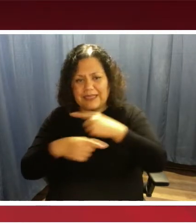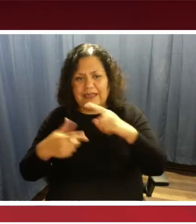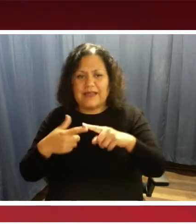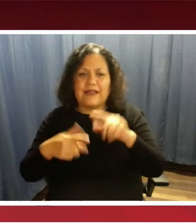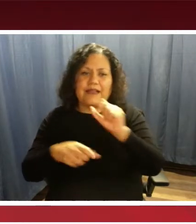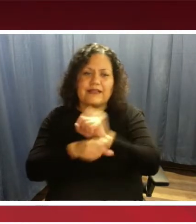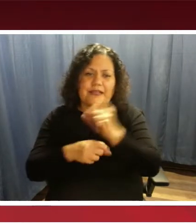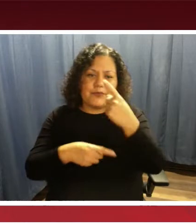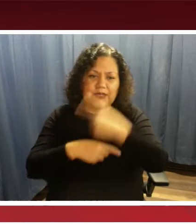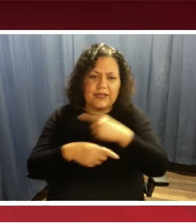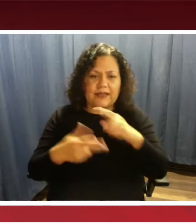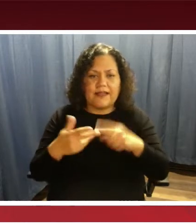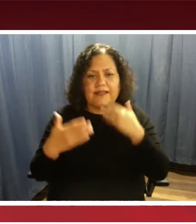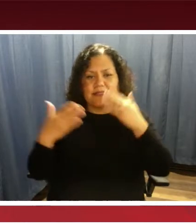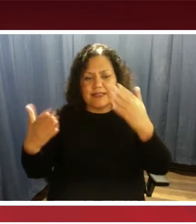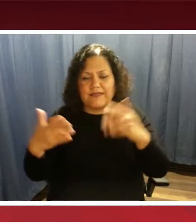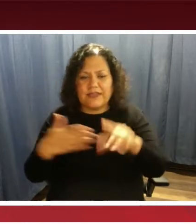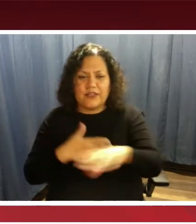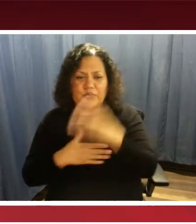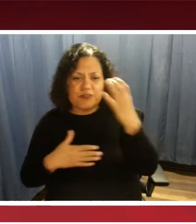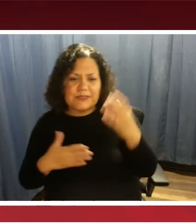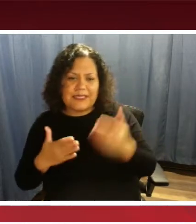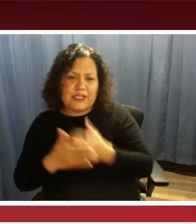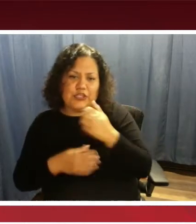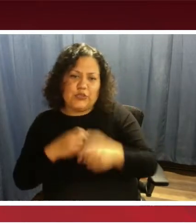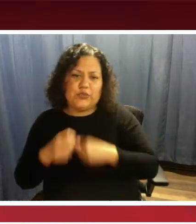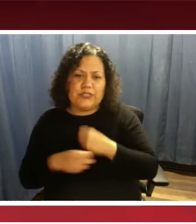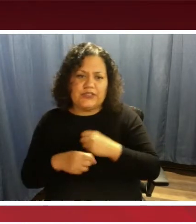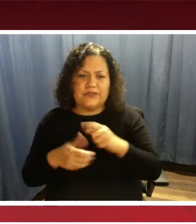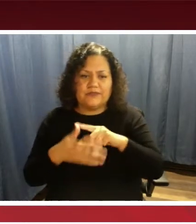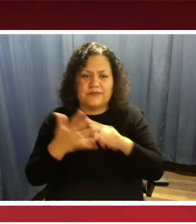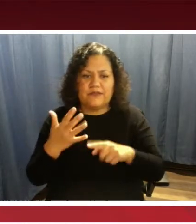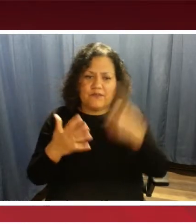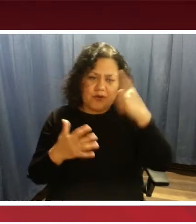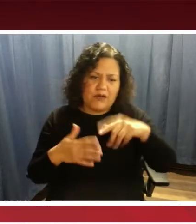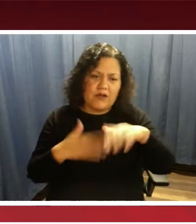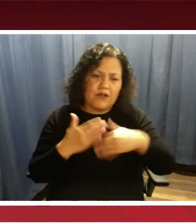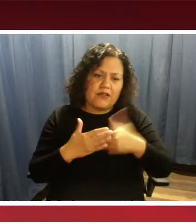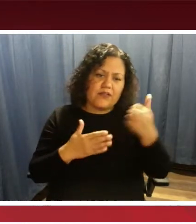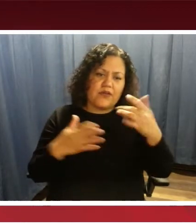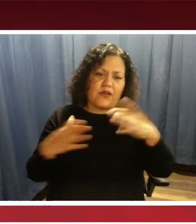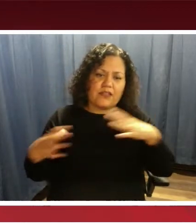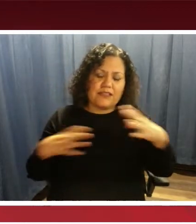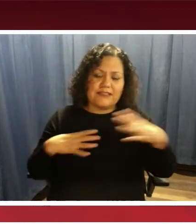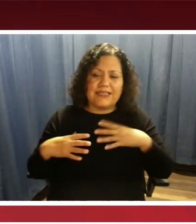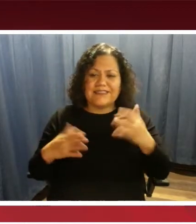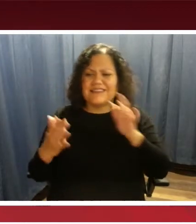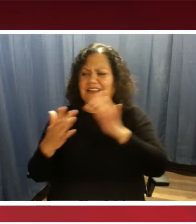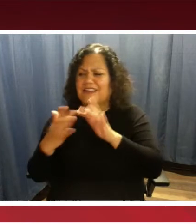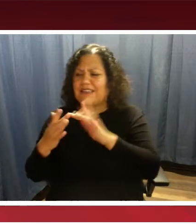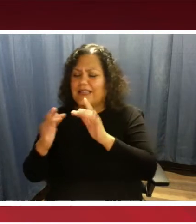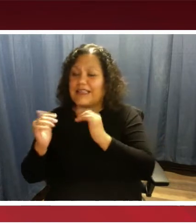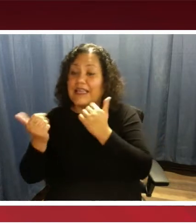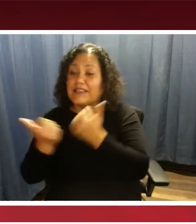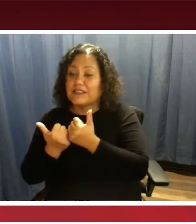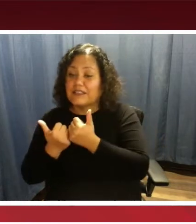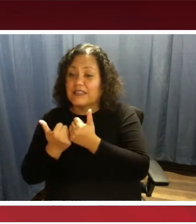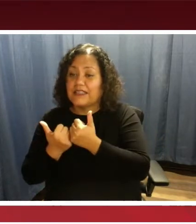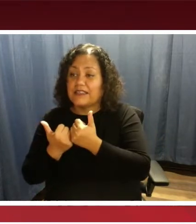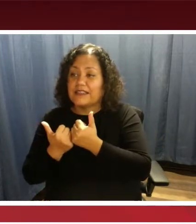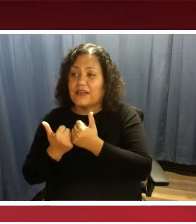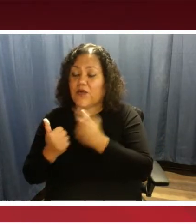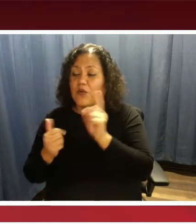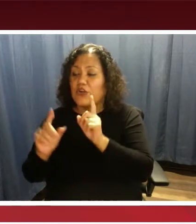Christmas Day, and then New Year's Day. For all other holidays, contact the agency you travel to for information